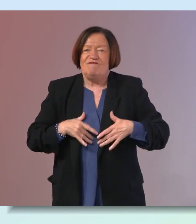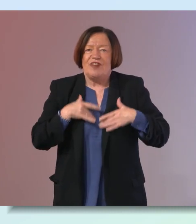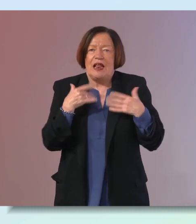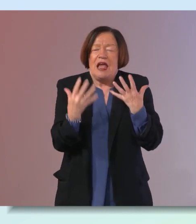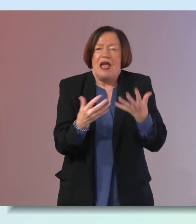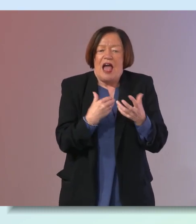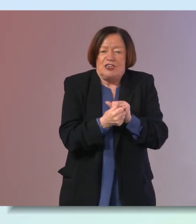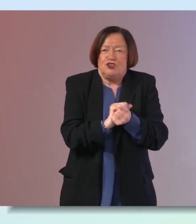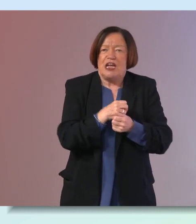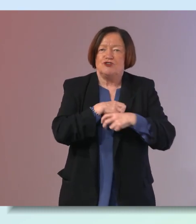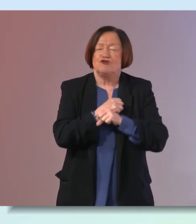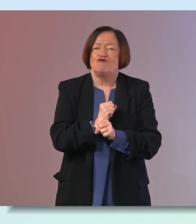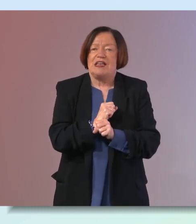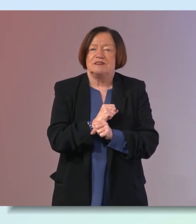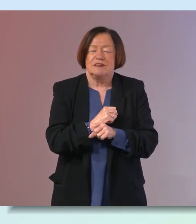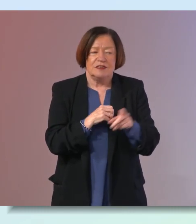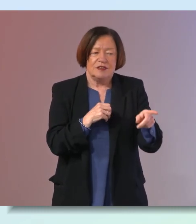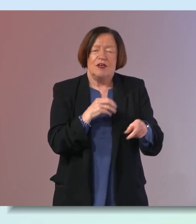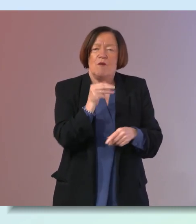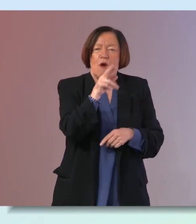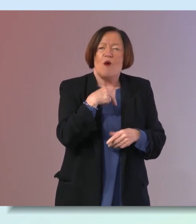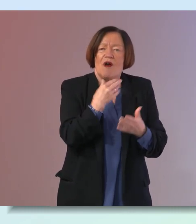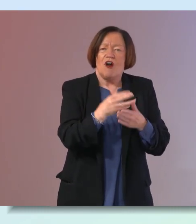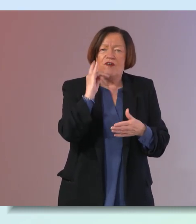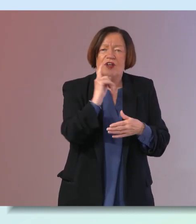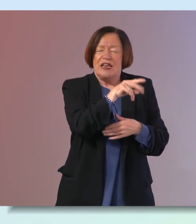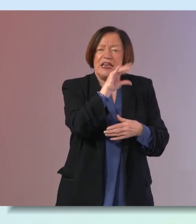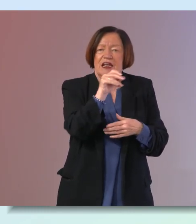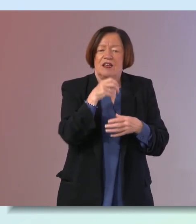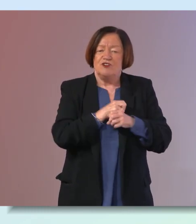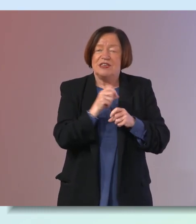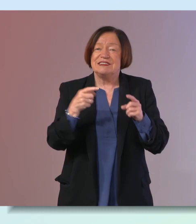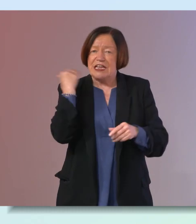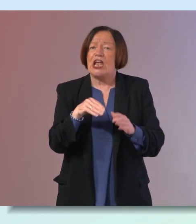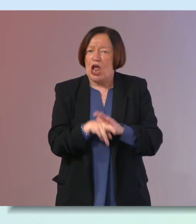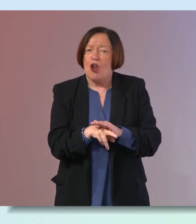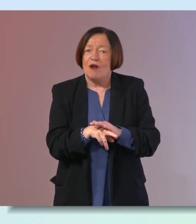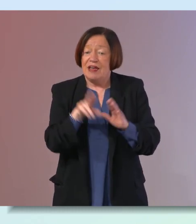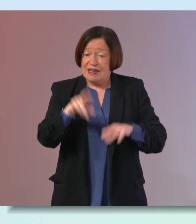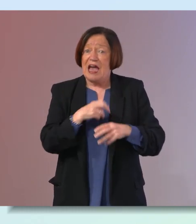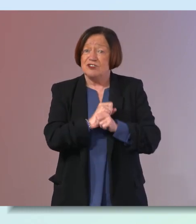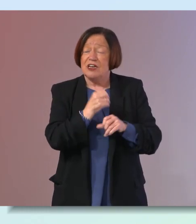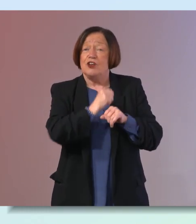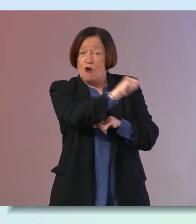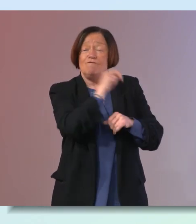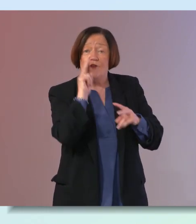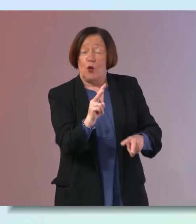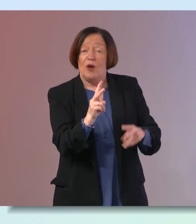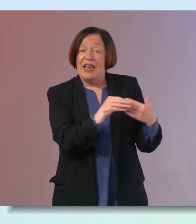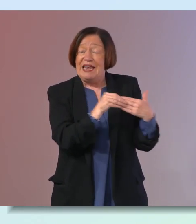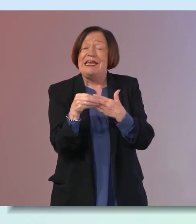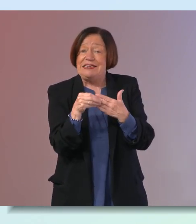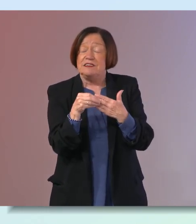change the stress yeah we often hear these days nickel that stress is a killer can stress in your opinion lead